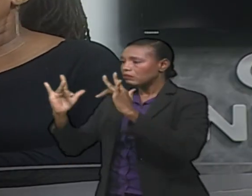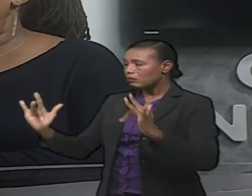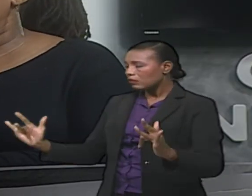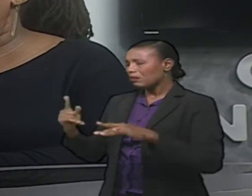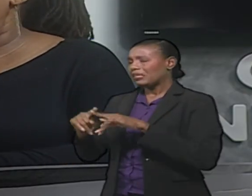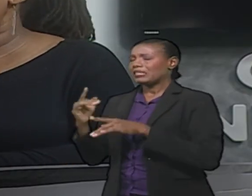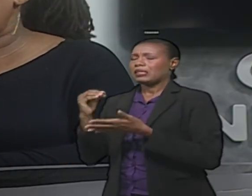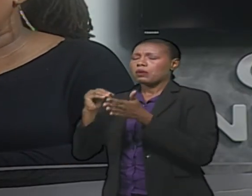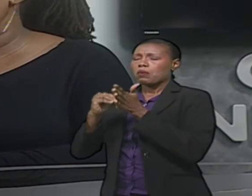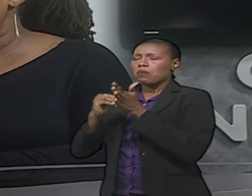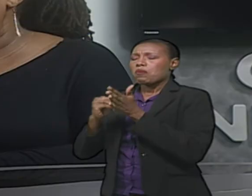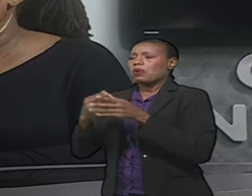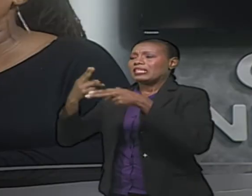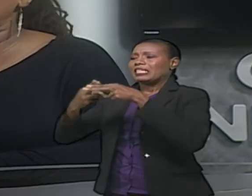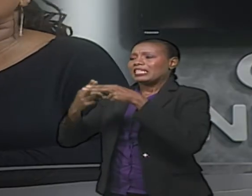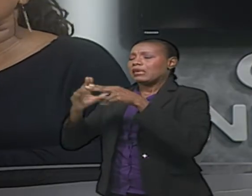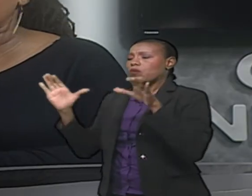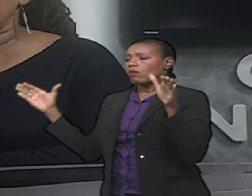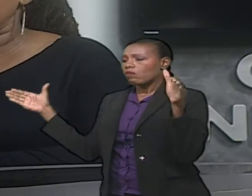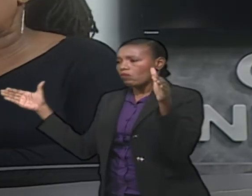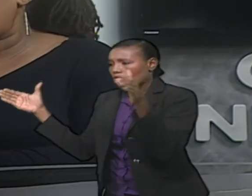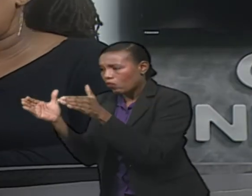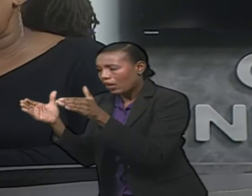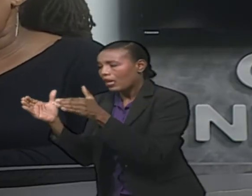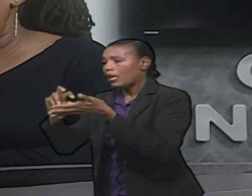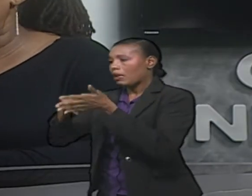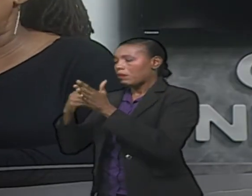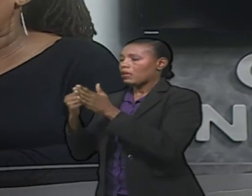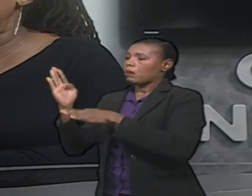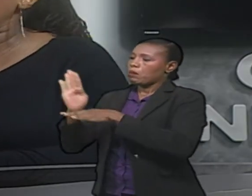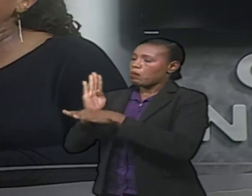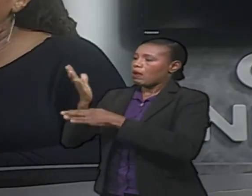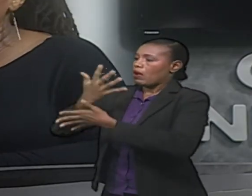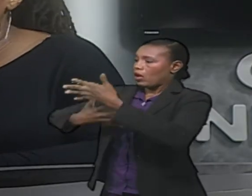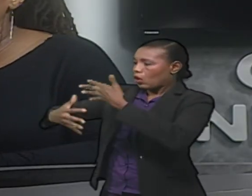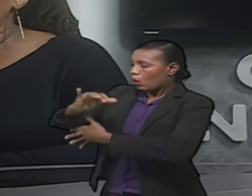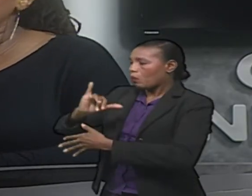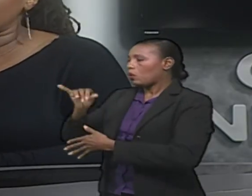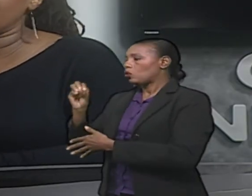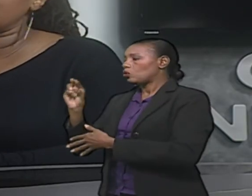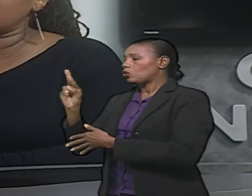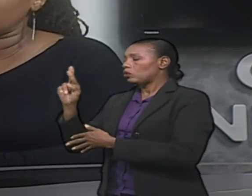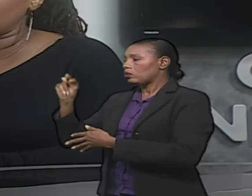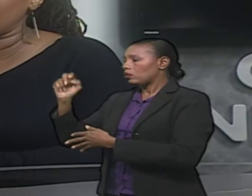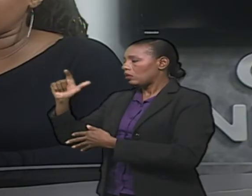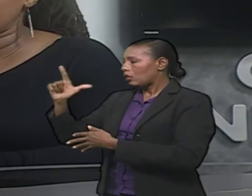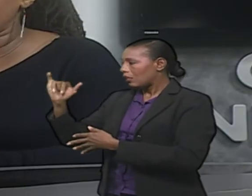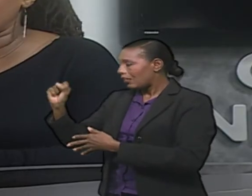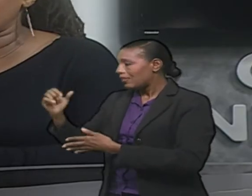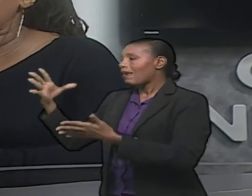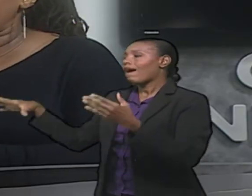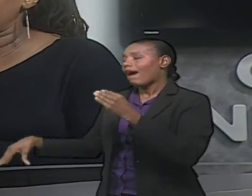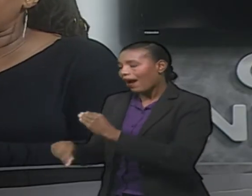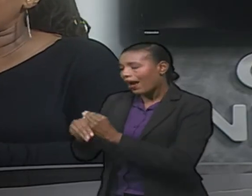we need to make the name more inclusive and to make it clear that it is the Barbados Association of Journalists and Media Workers. So there is a motion. There are